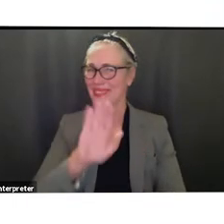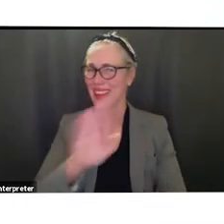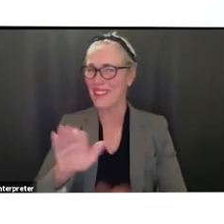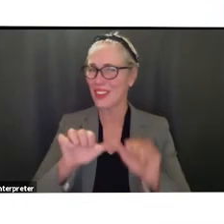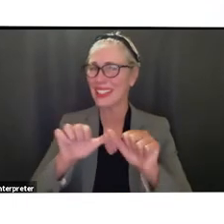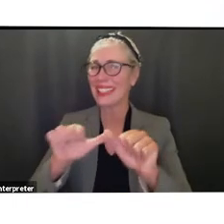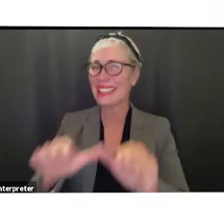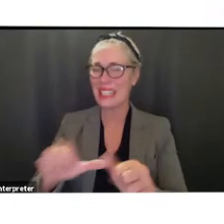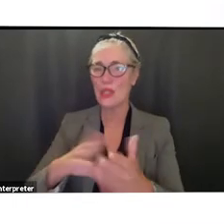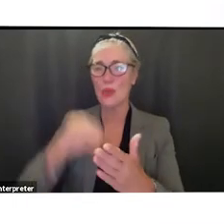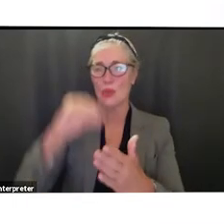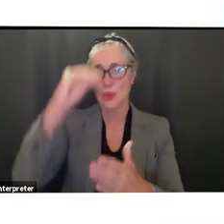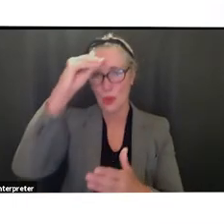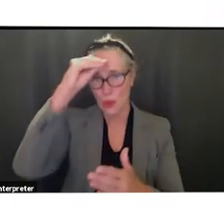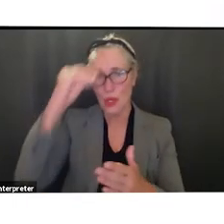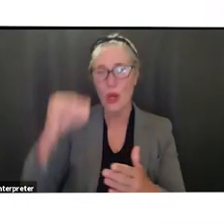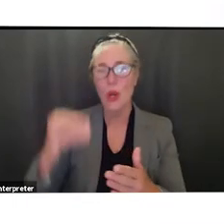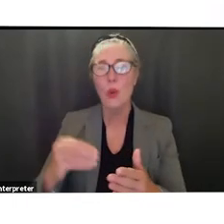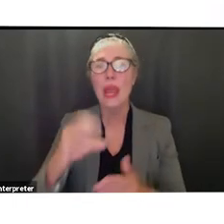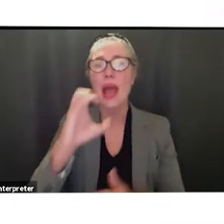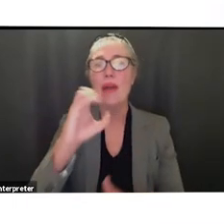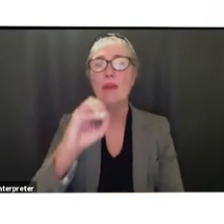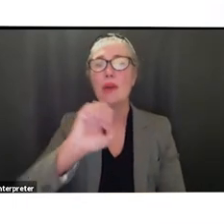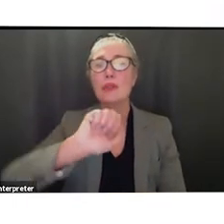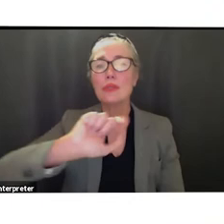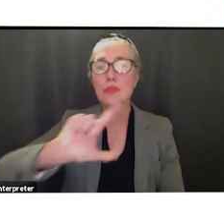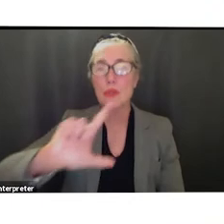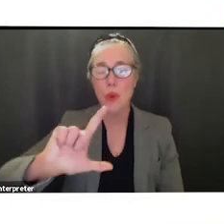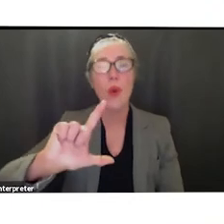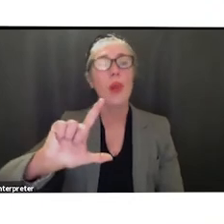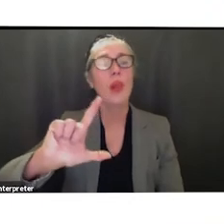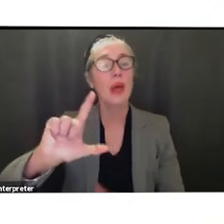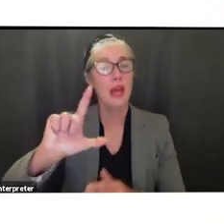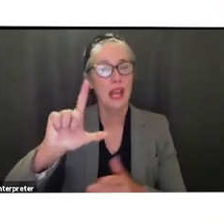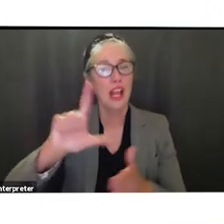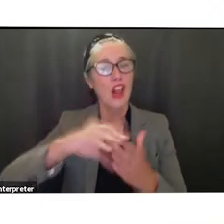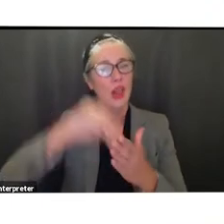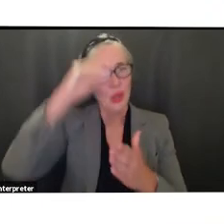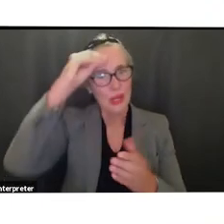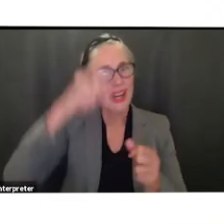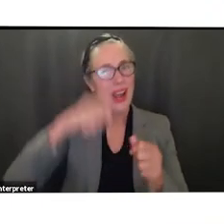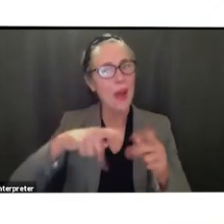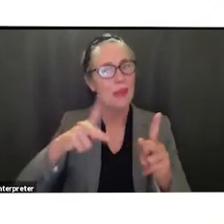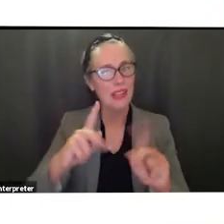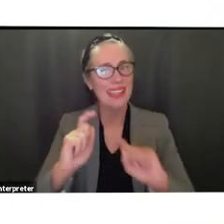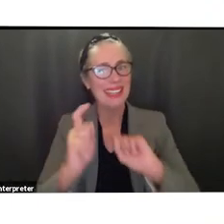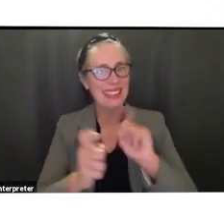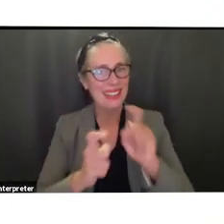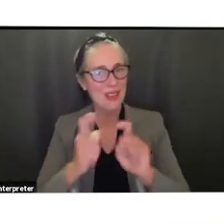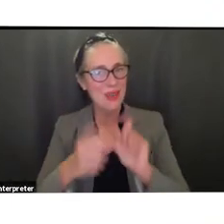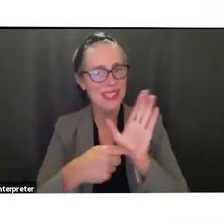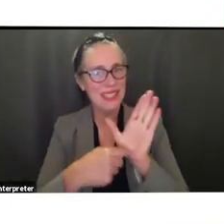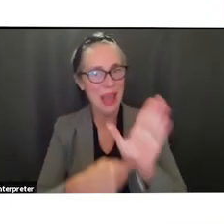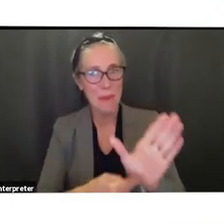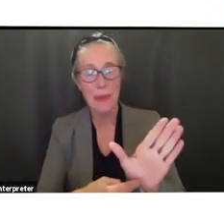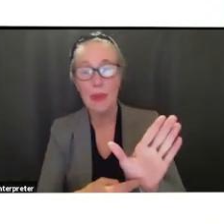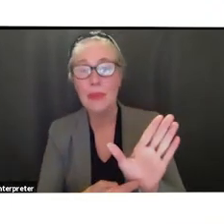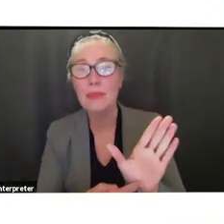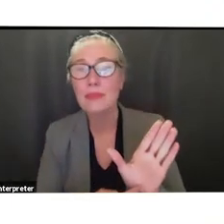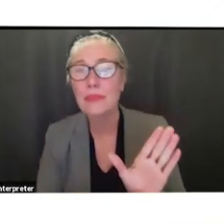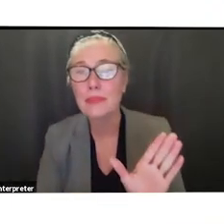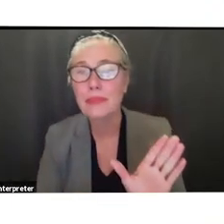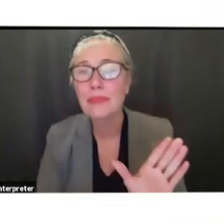uh learning opportunities by uh being able to give them these are just a couple of examples of these